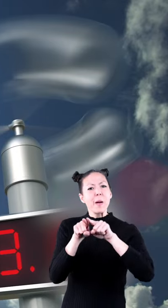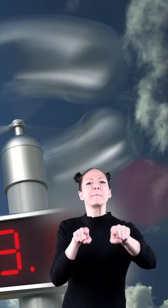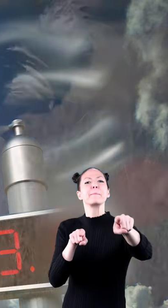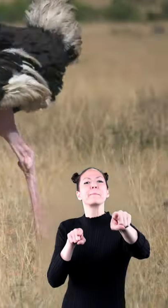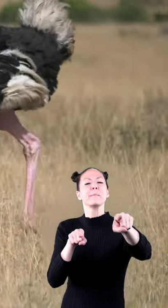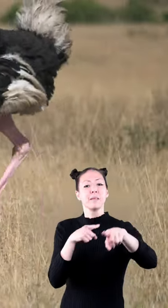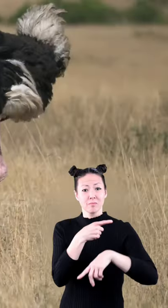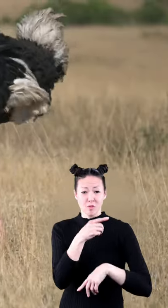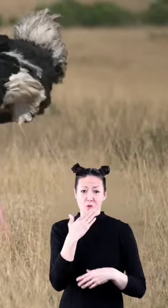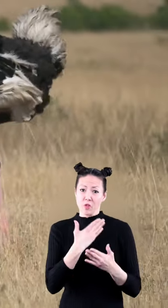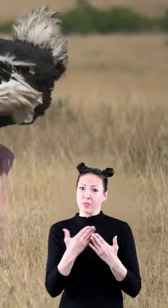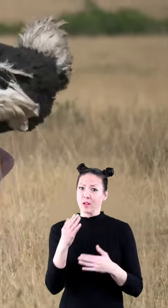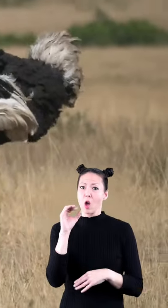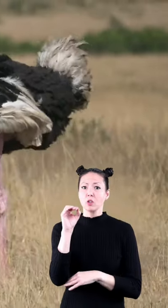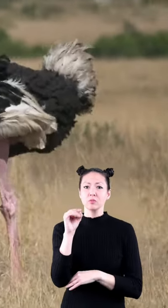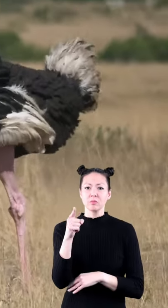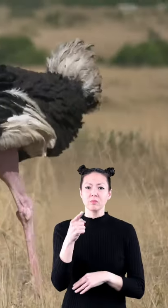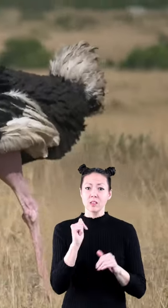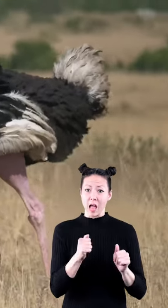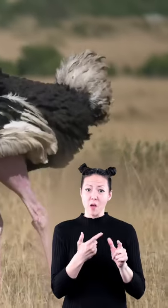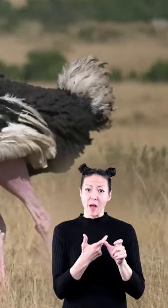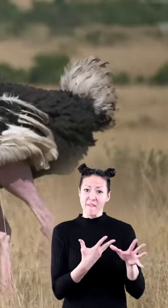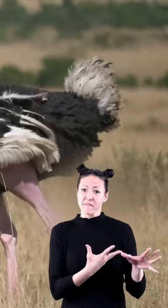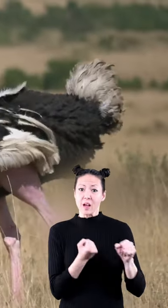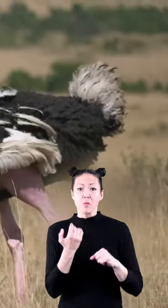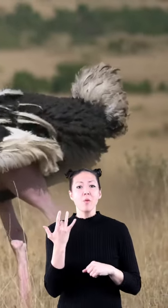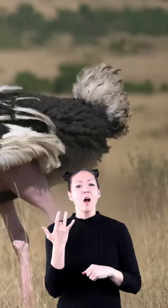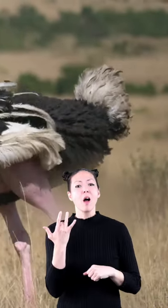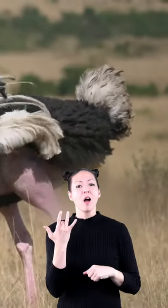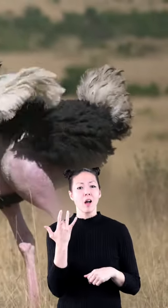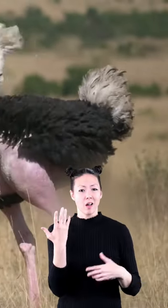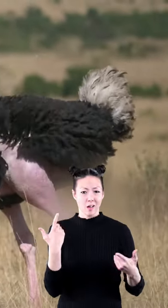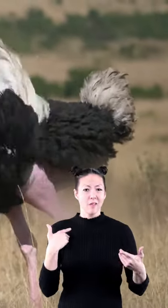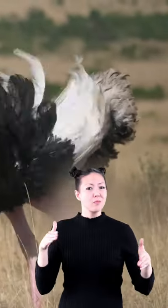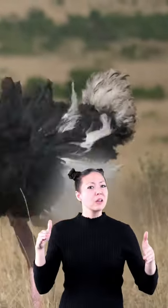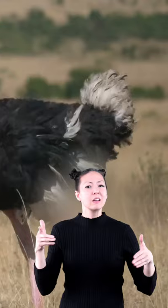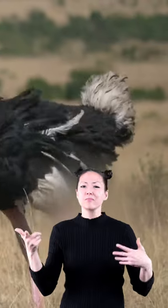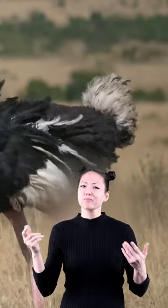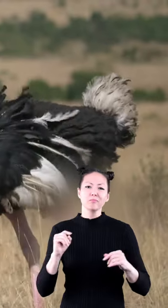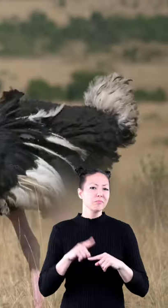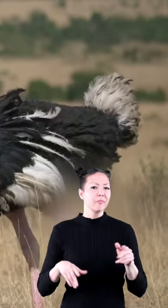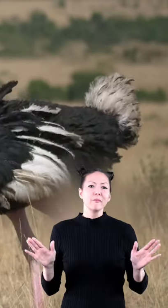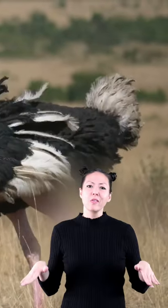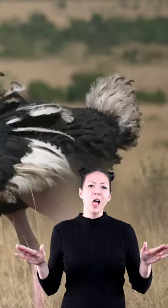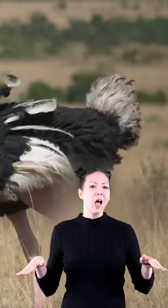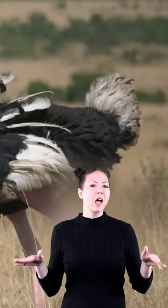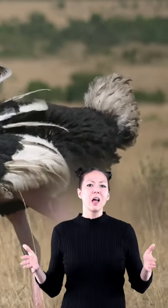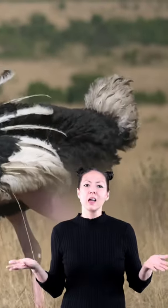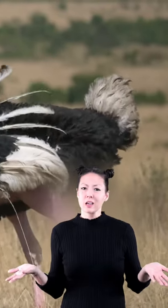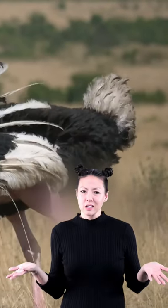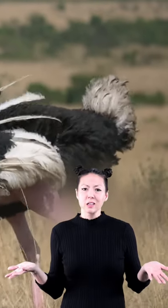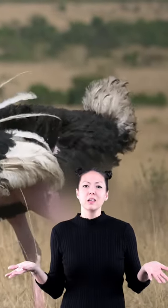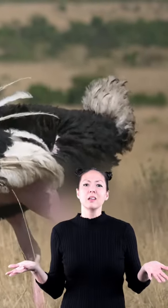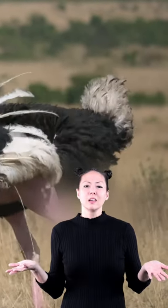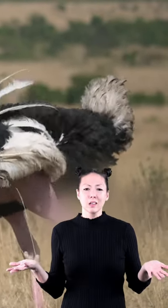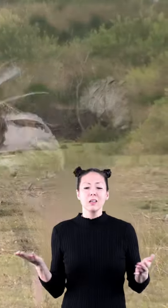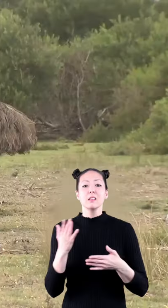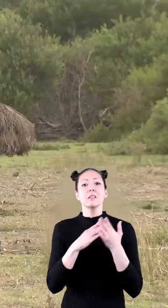it's a good thing the ostrich can run fast because even though it has wings it cannot fly